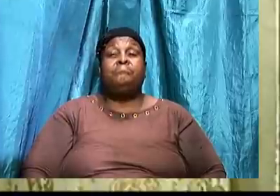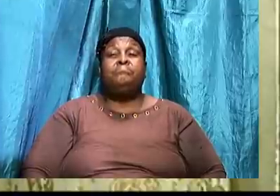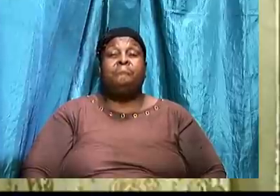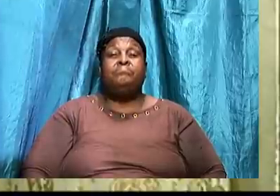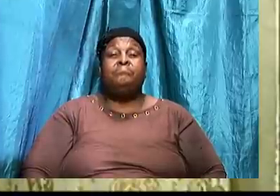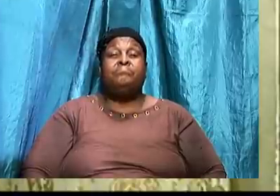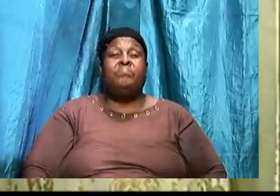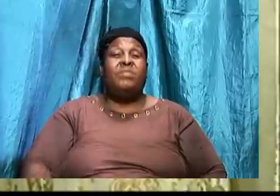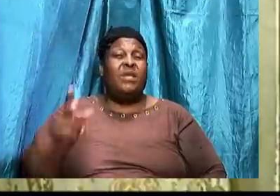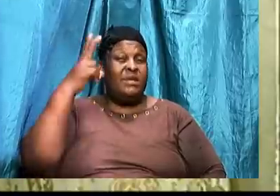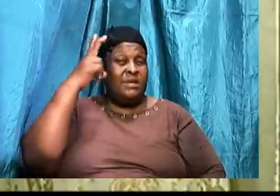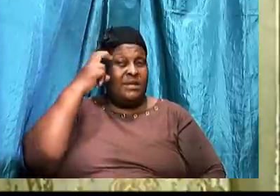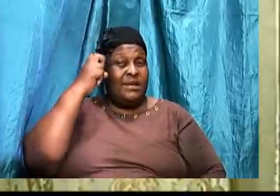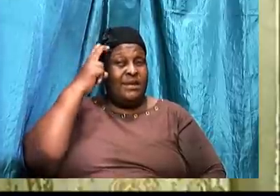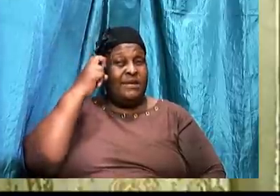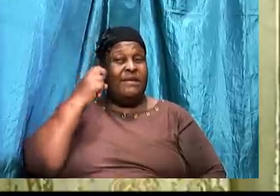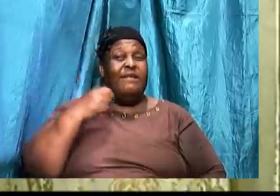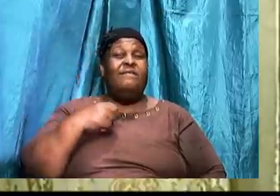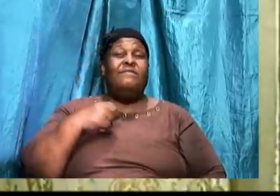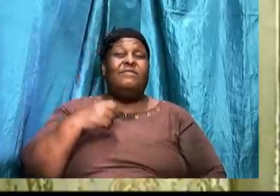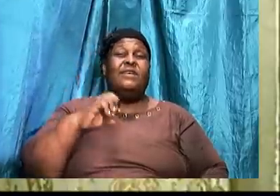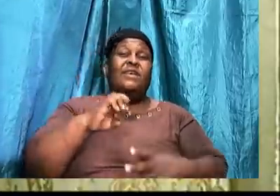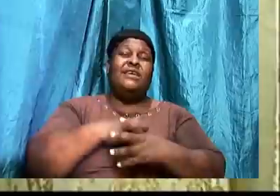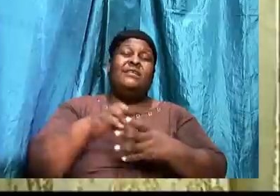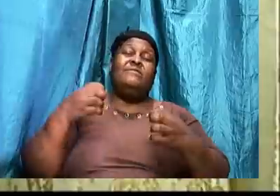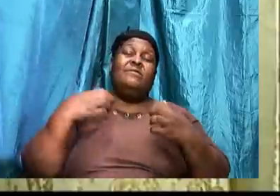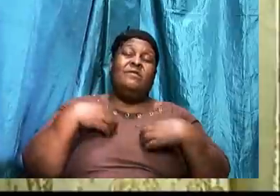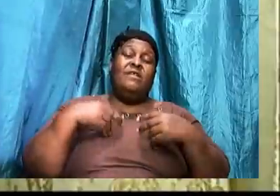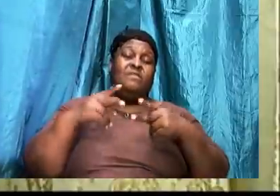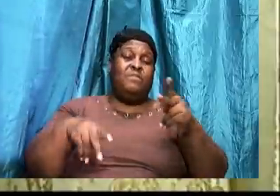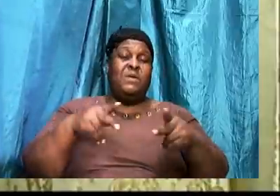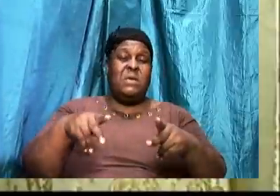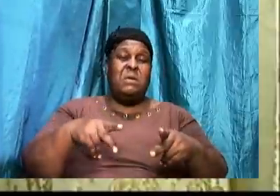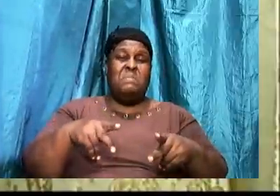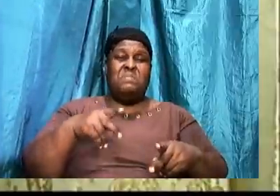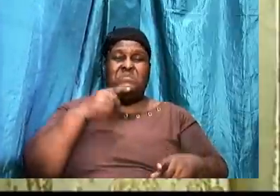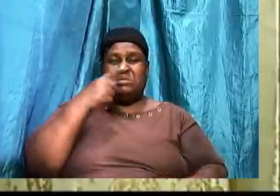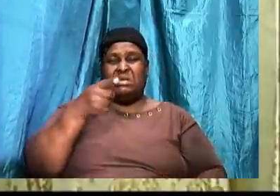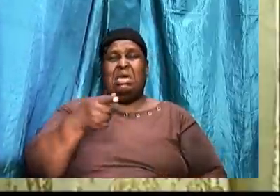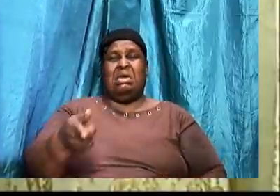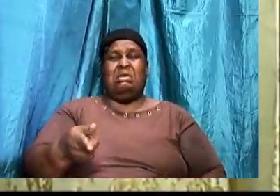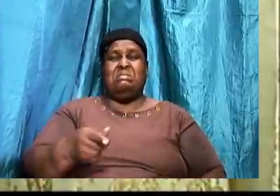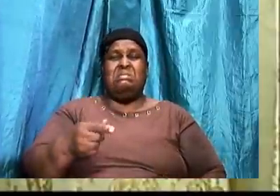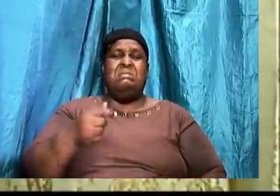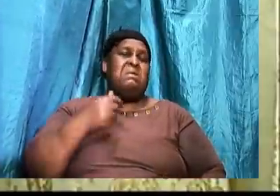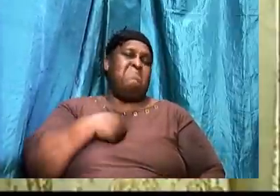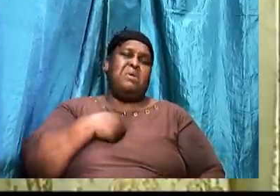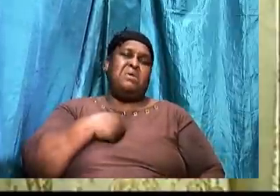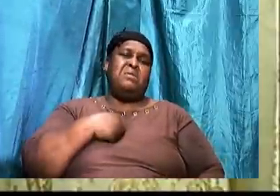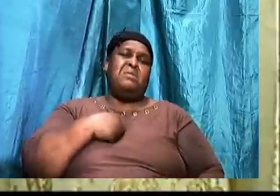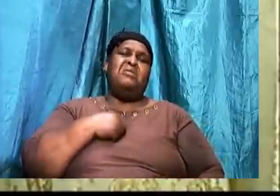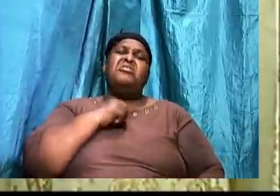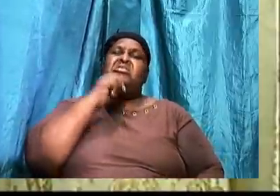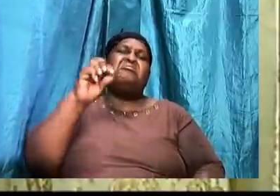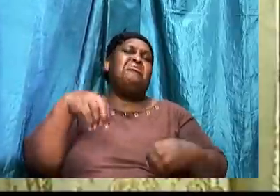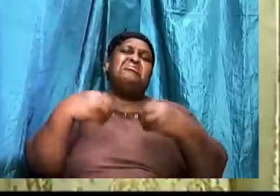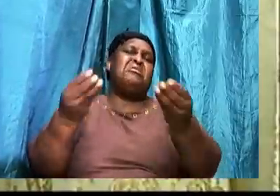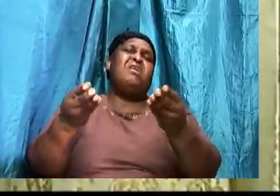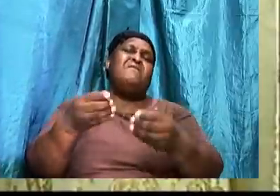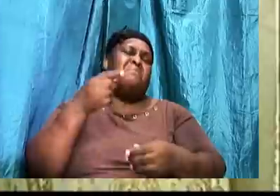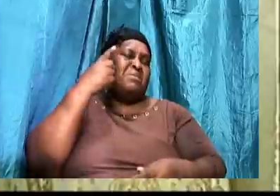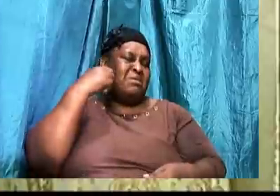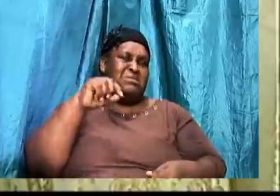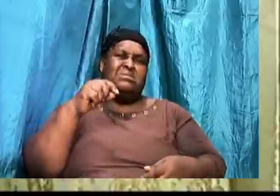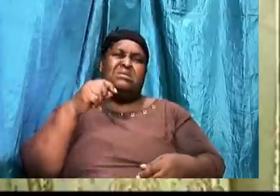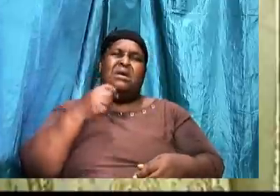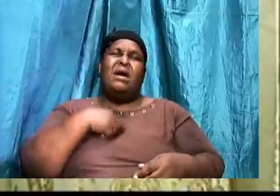So the devil. Even have folks. Saying that. I will not give it. Because I don't see. Anywhere. In the New Testament. Where